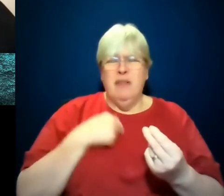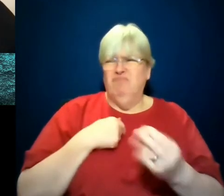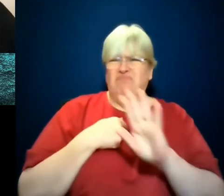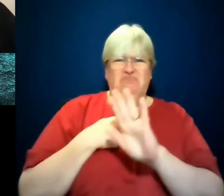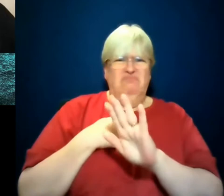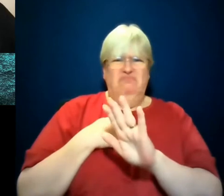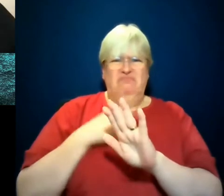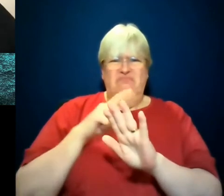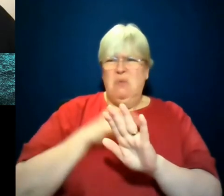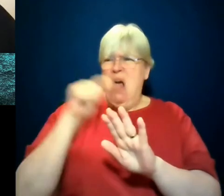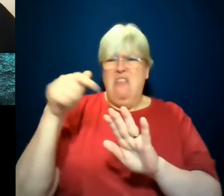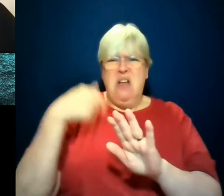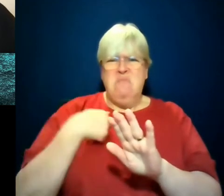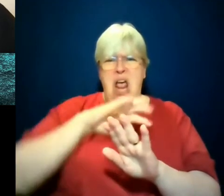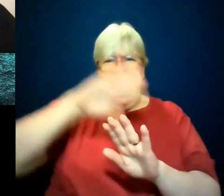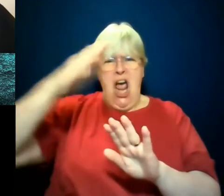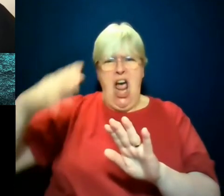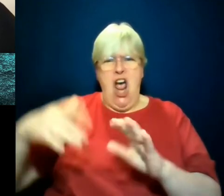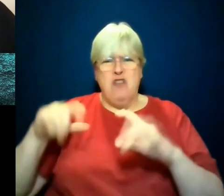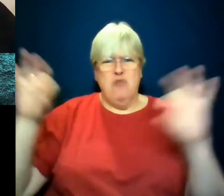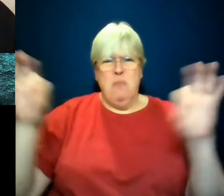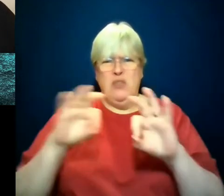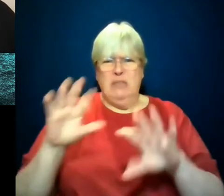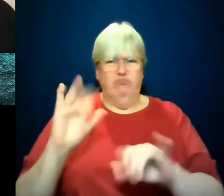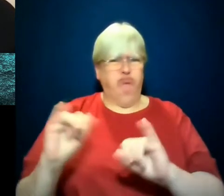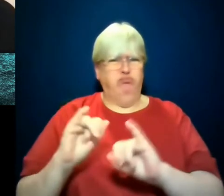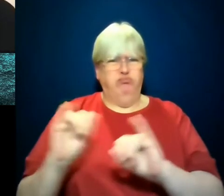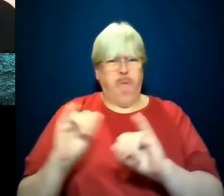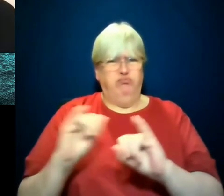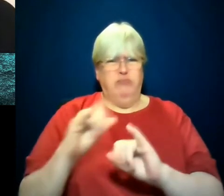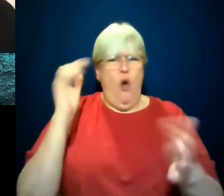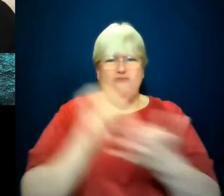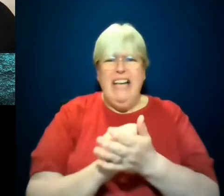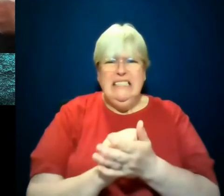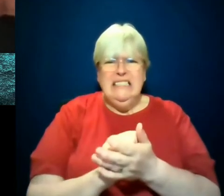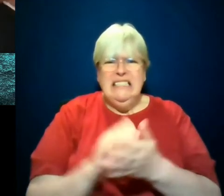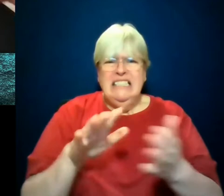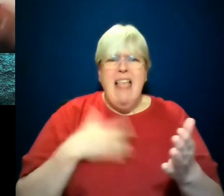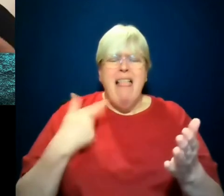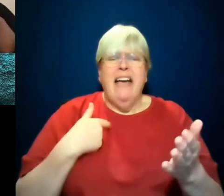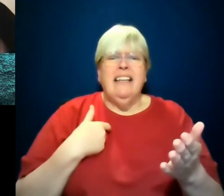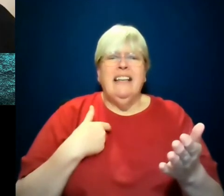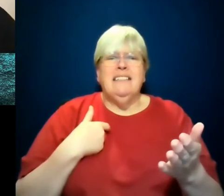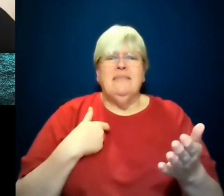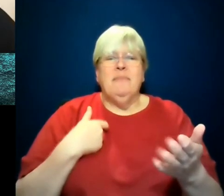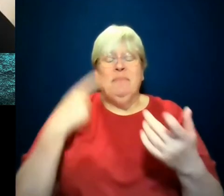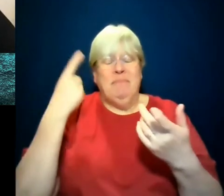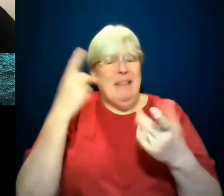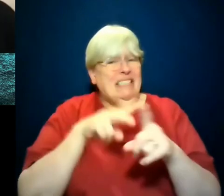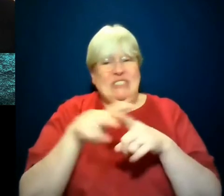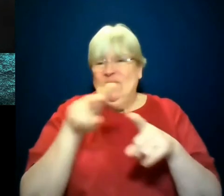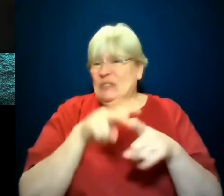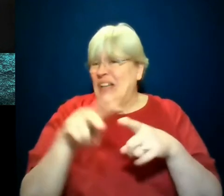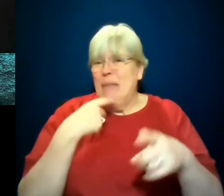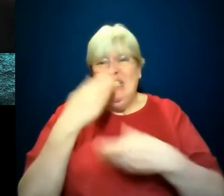our show outshining us? And with the Dixie Chicks, those people can't stand the Dixie Chicks. And so I've made this joke so many times